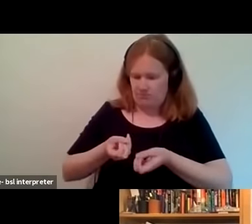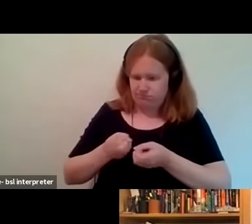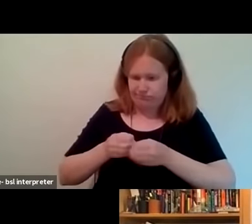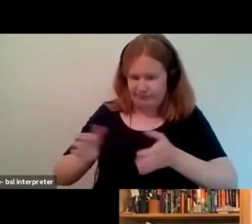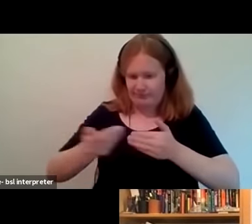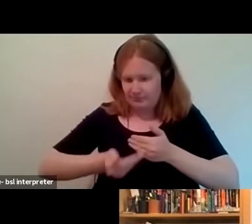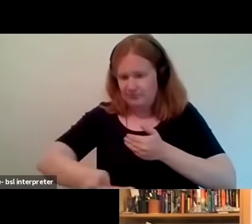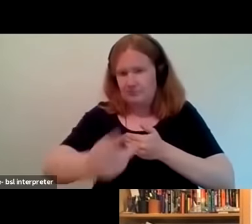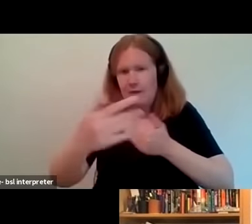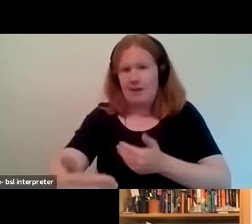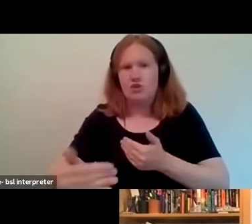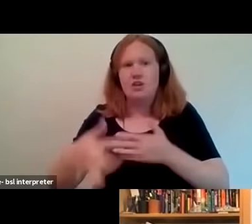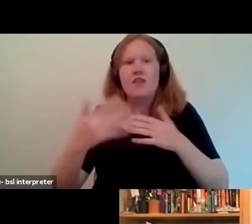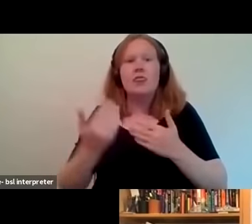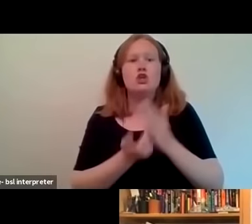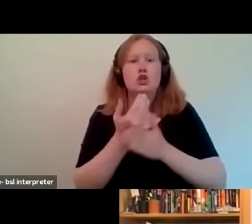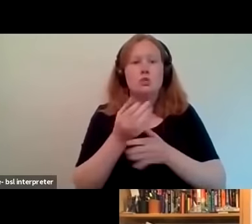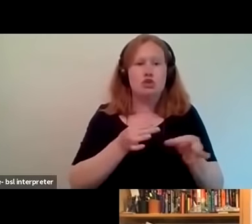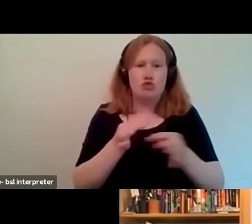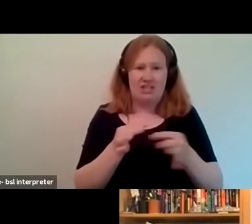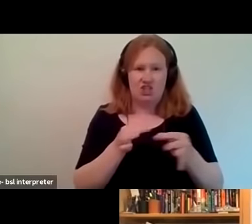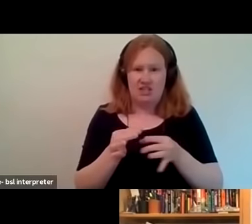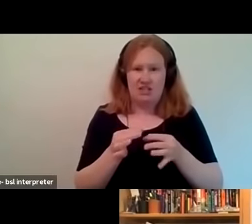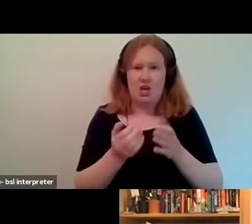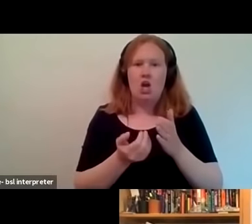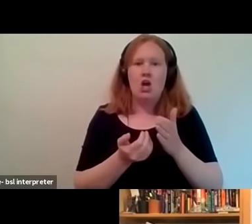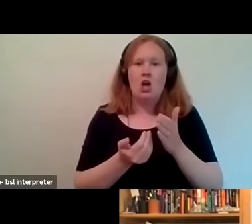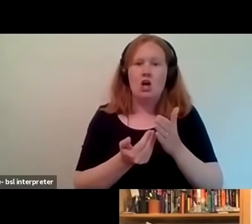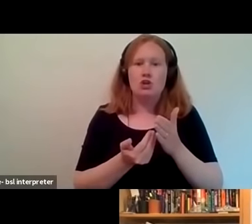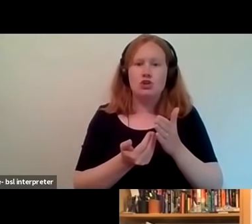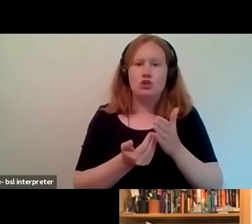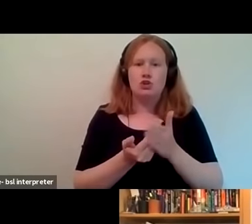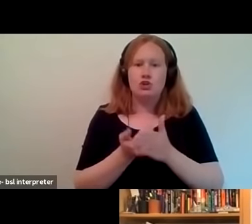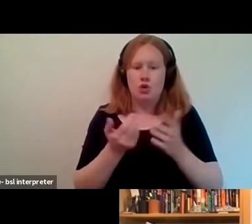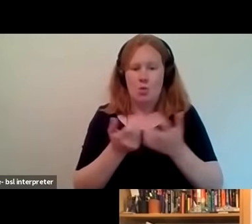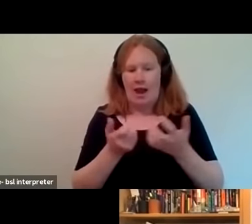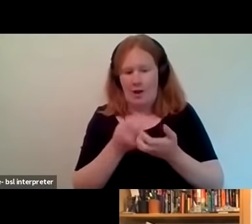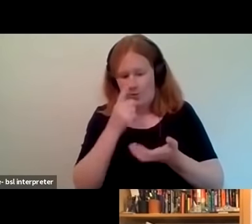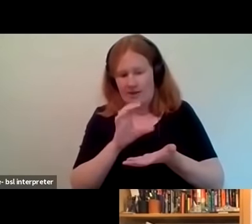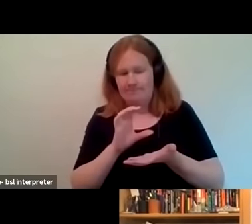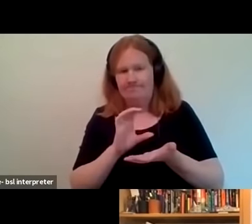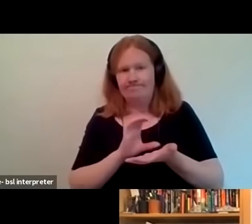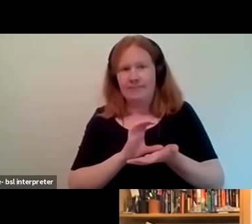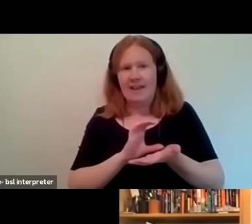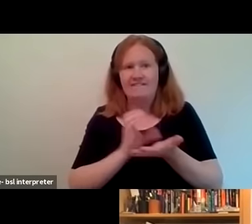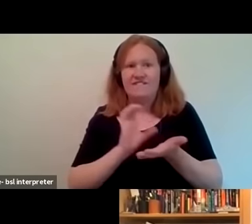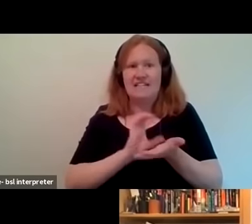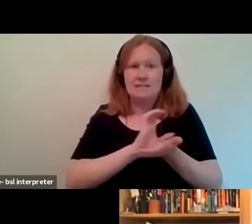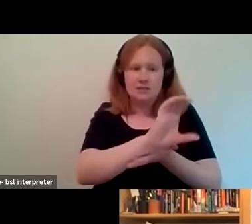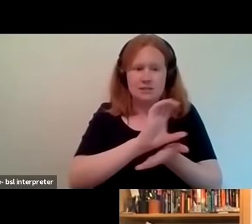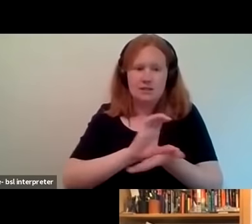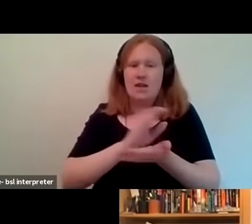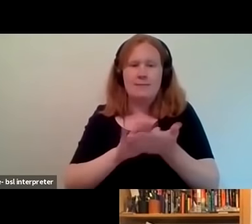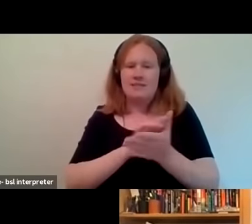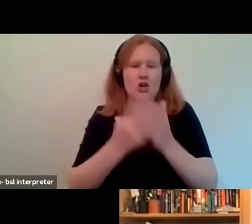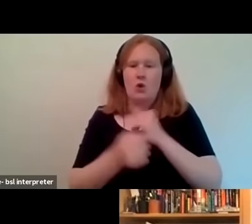into our new strategy um our new mechanisms for delivering the investment so for example so it's not just you come